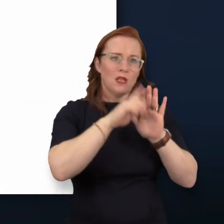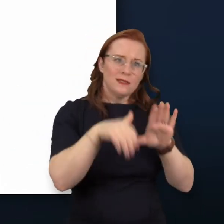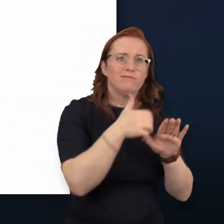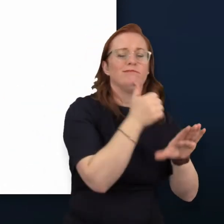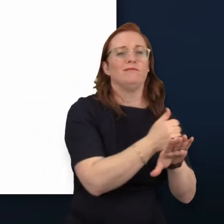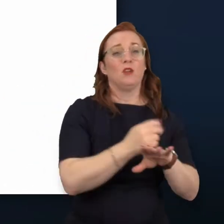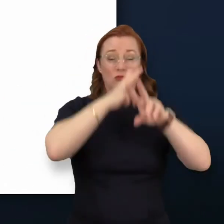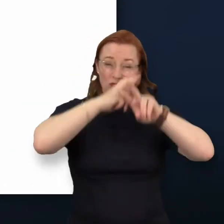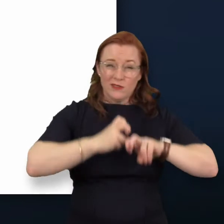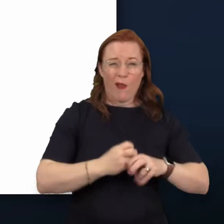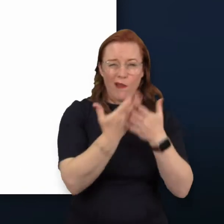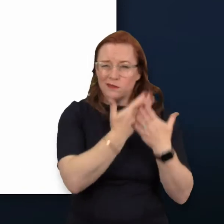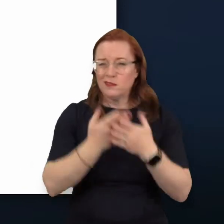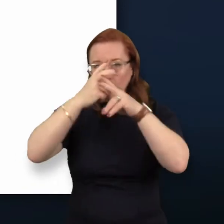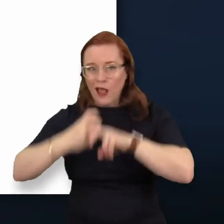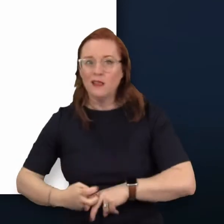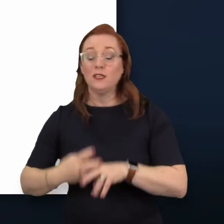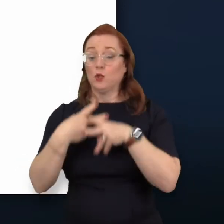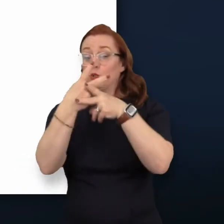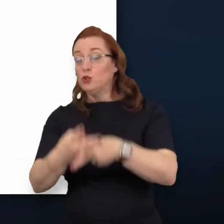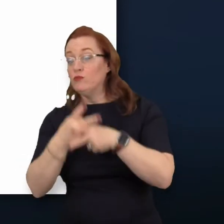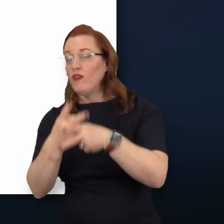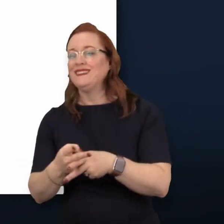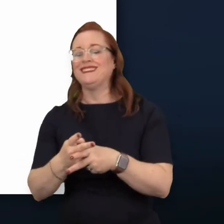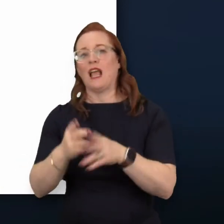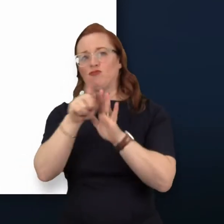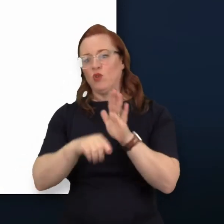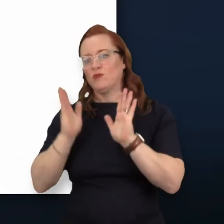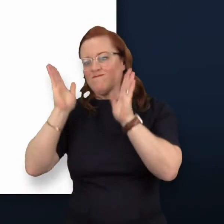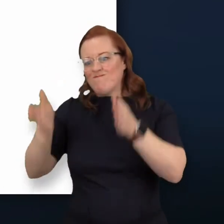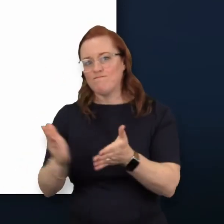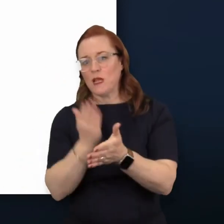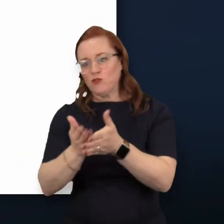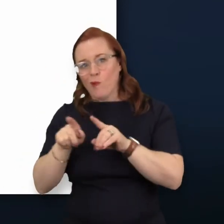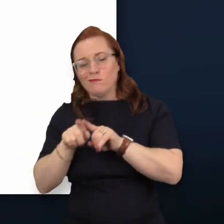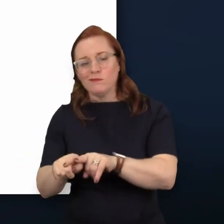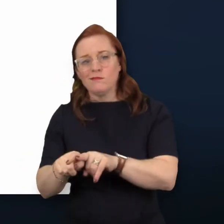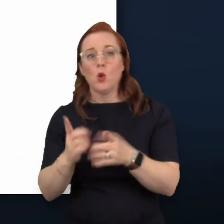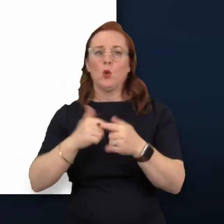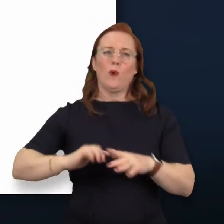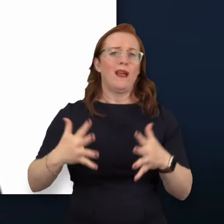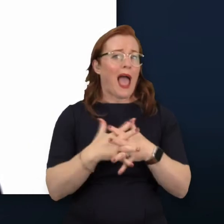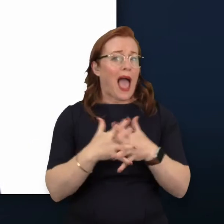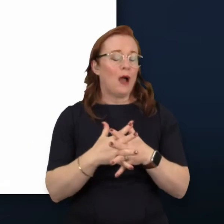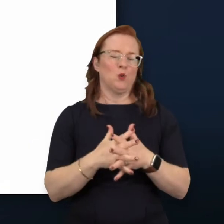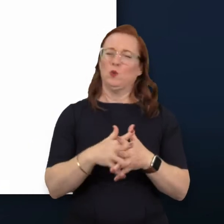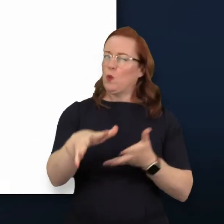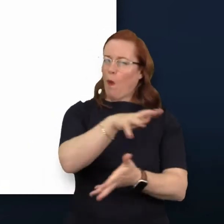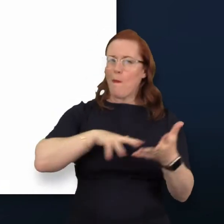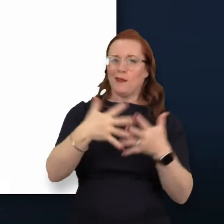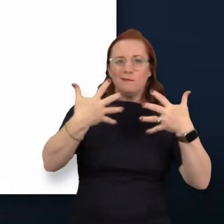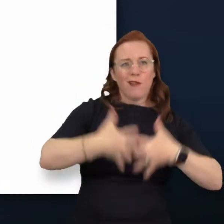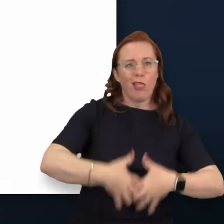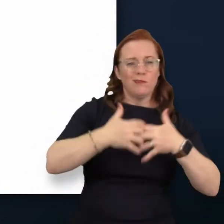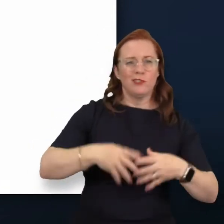research and analysis, to supervising and enforcing. And we support this with a complicated technology platform